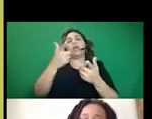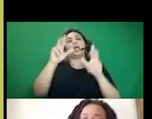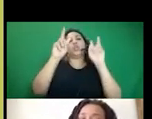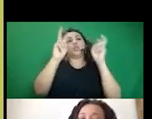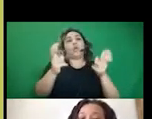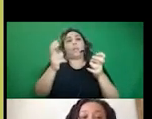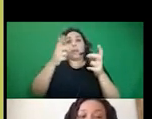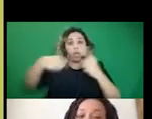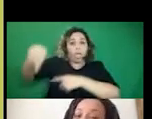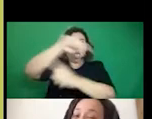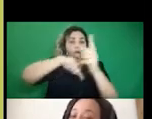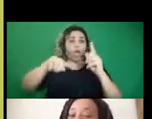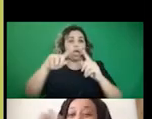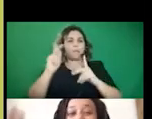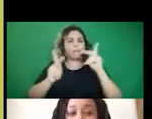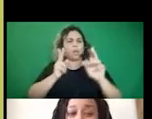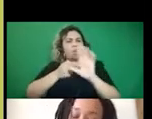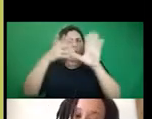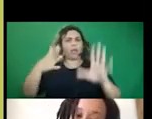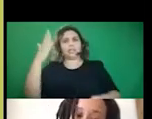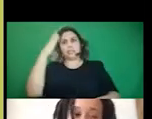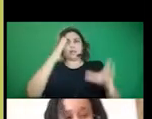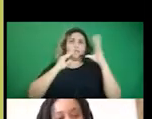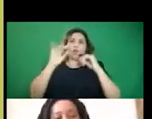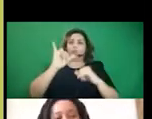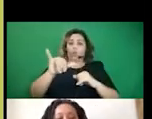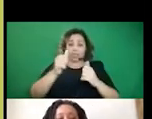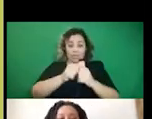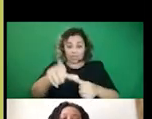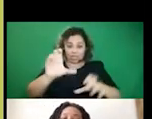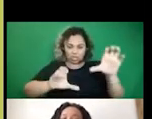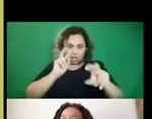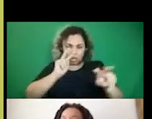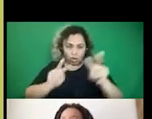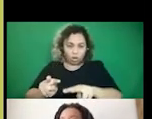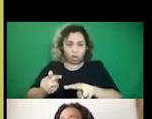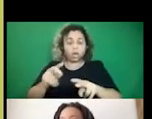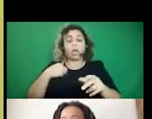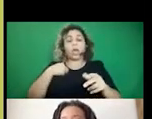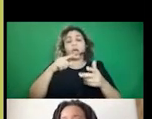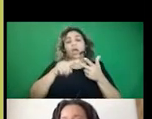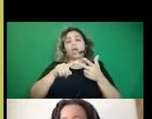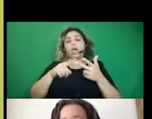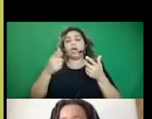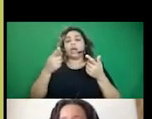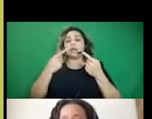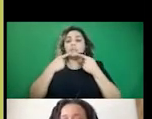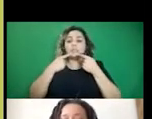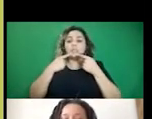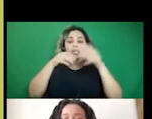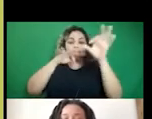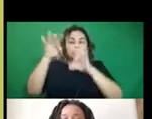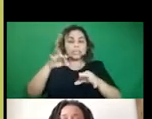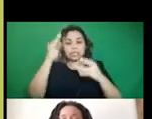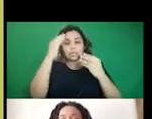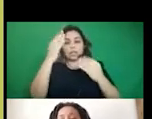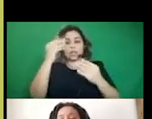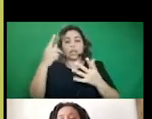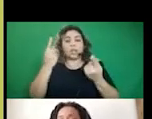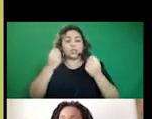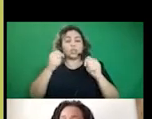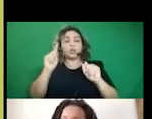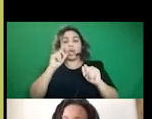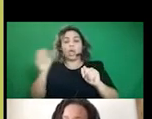Um, so if everyone could familiarize yourself with the chat, um, I'm going to share some declarative statements, and then I'm going to prompt you to